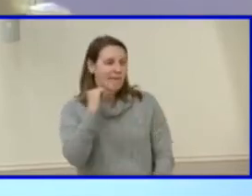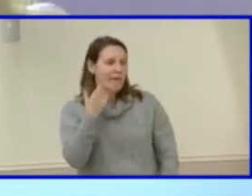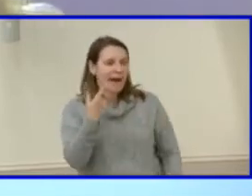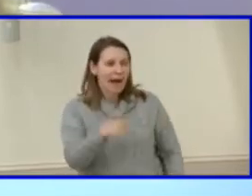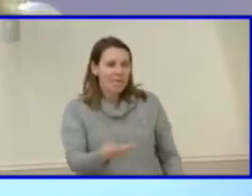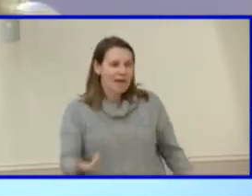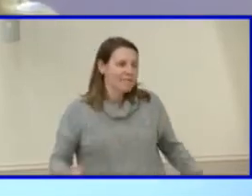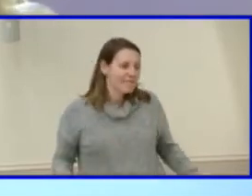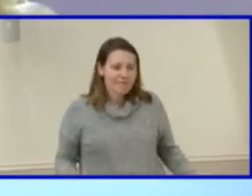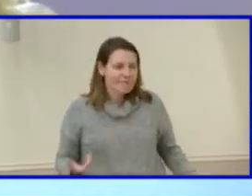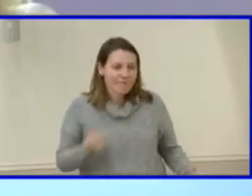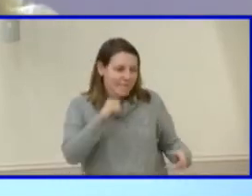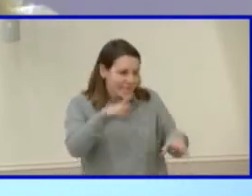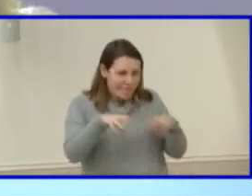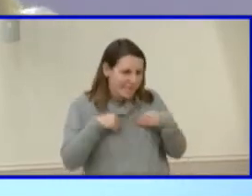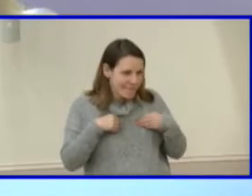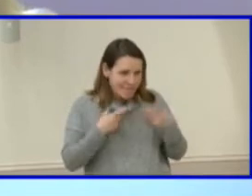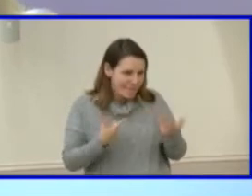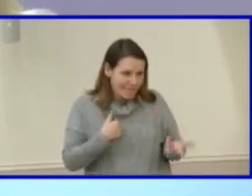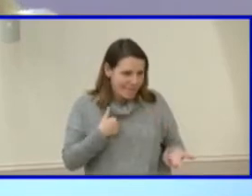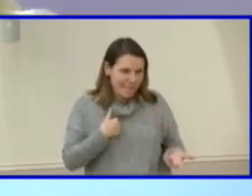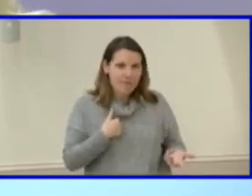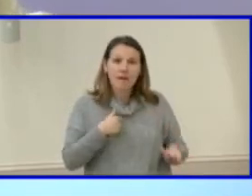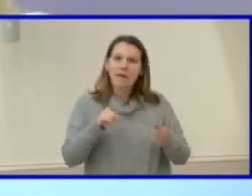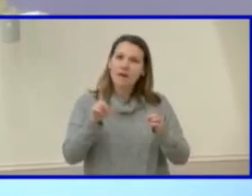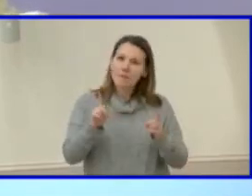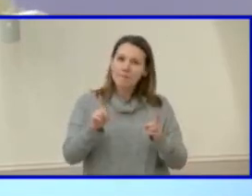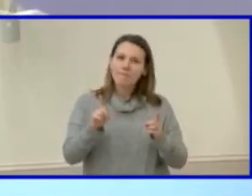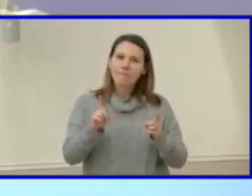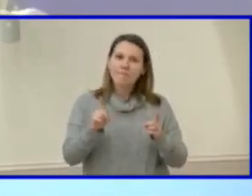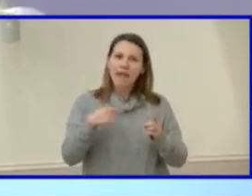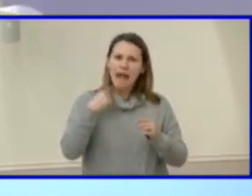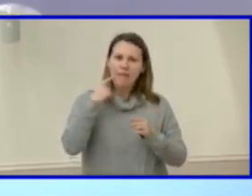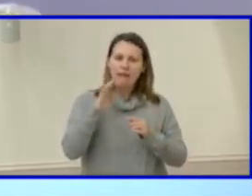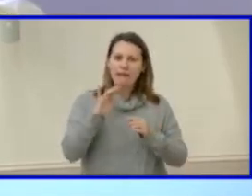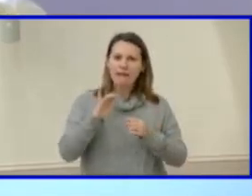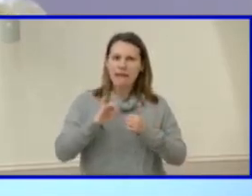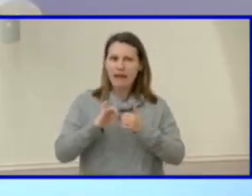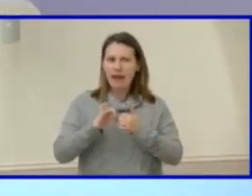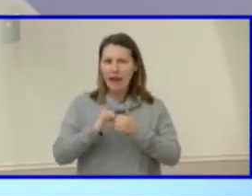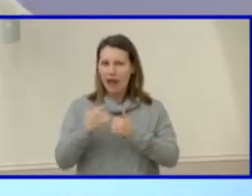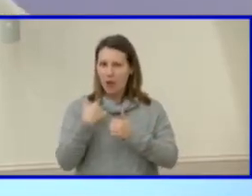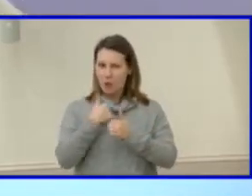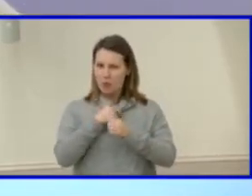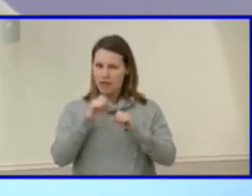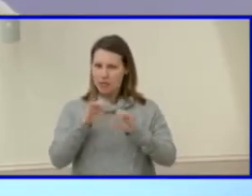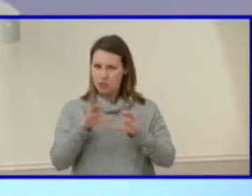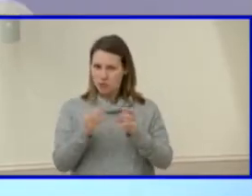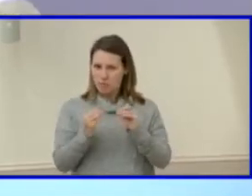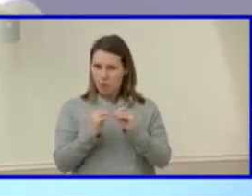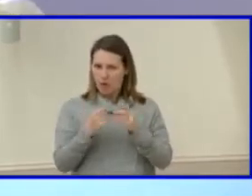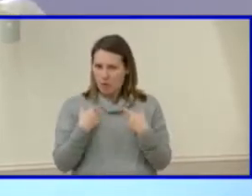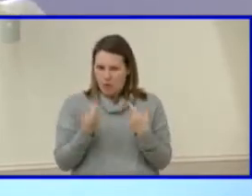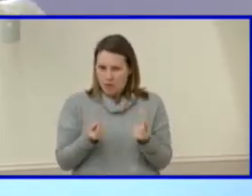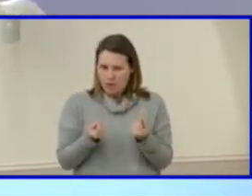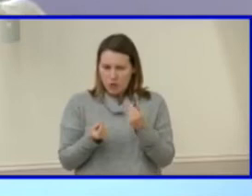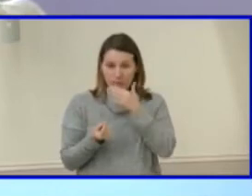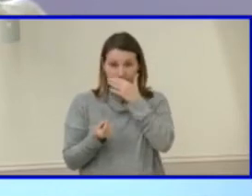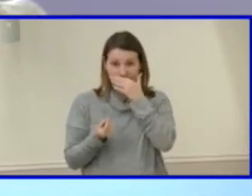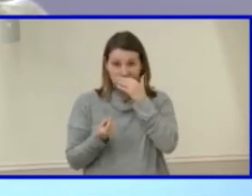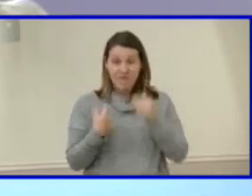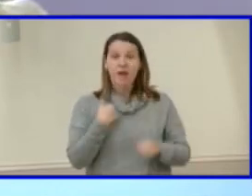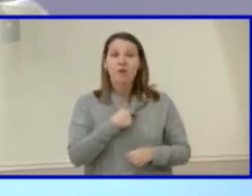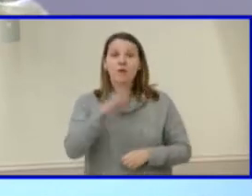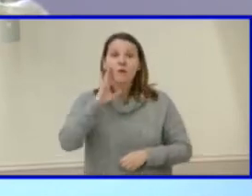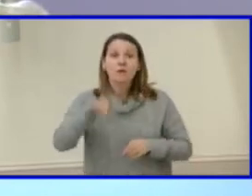would hope that as part of our what can we do and in our next steps, that we would start earlier